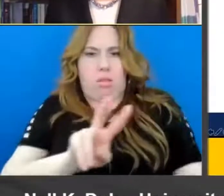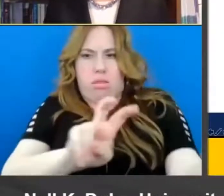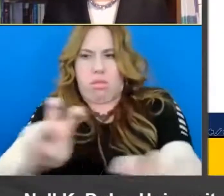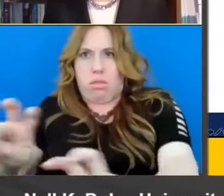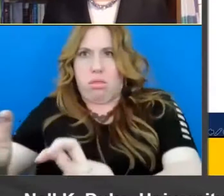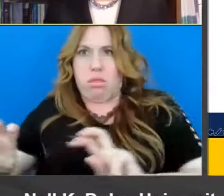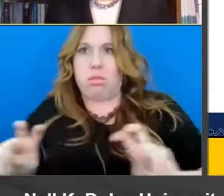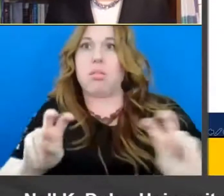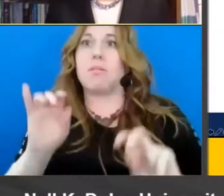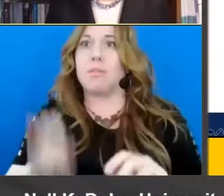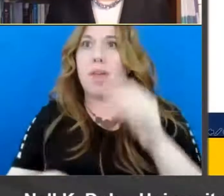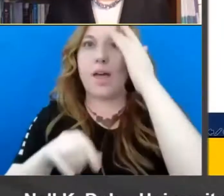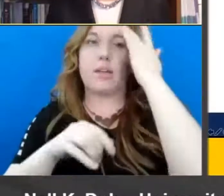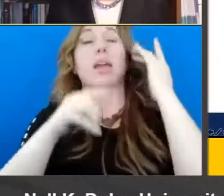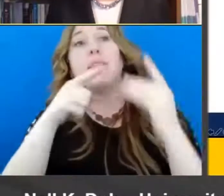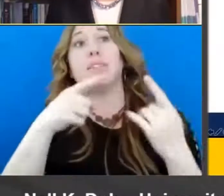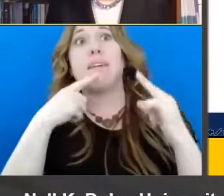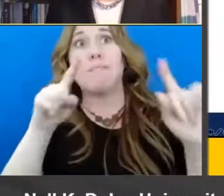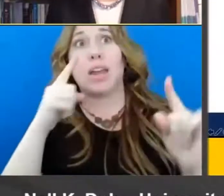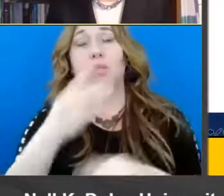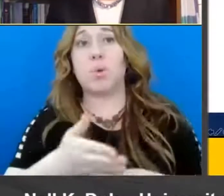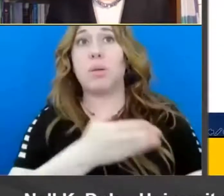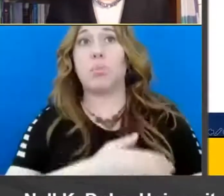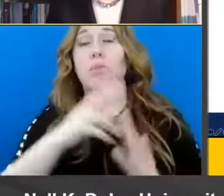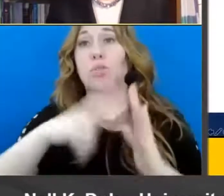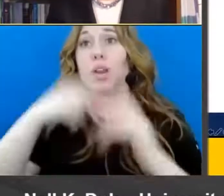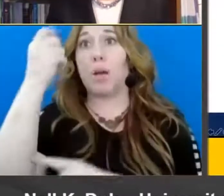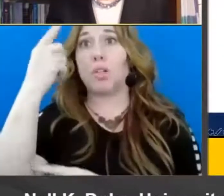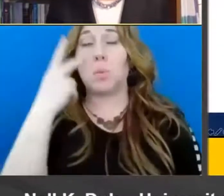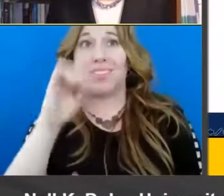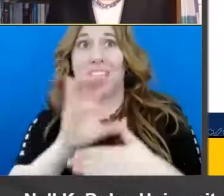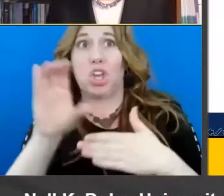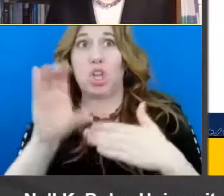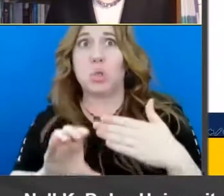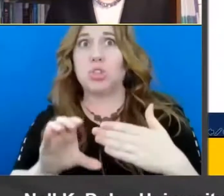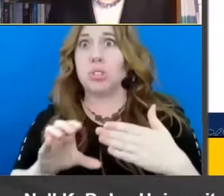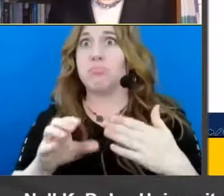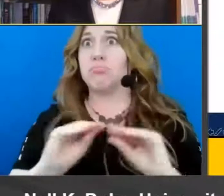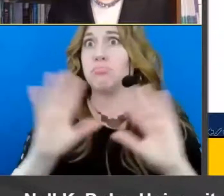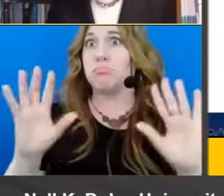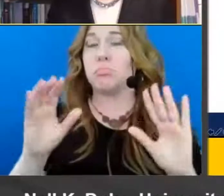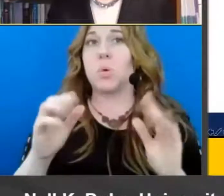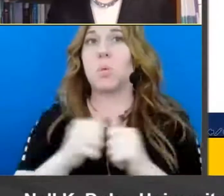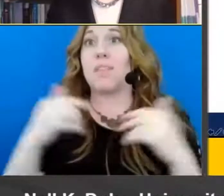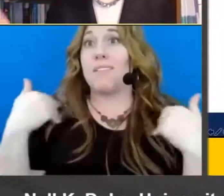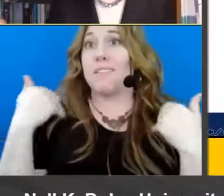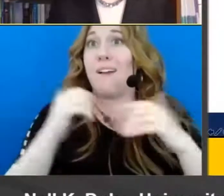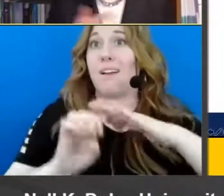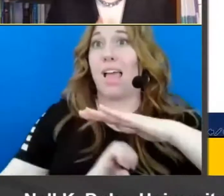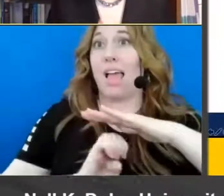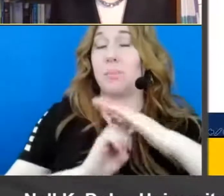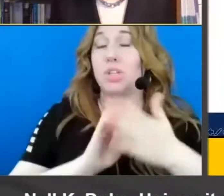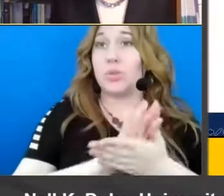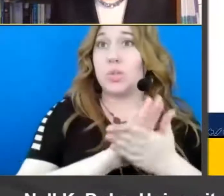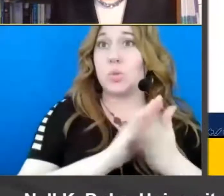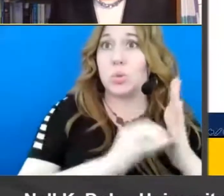improving reading comprehension and we see this conclusion quite notably um among young elementary school students as